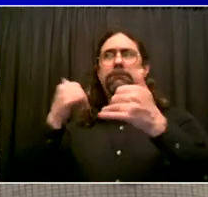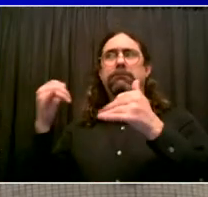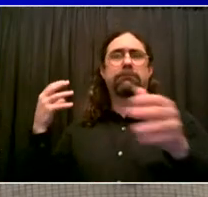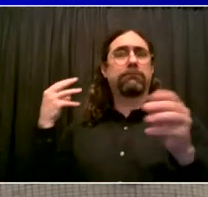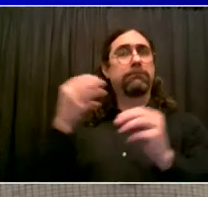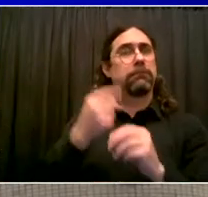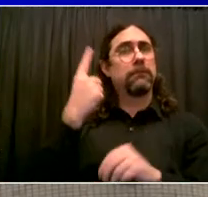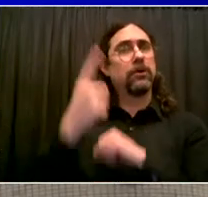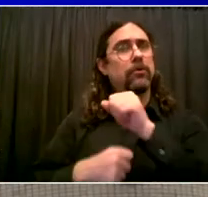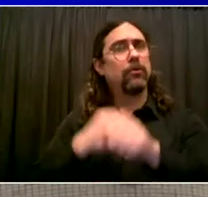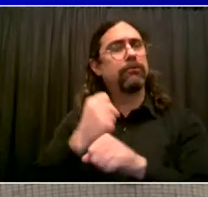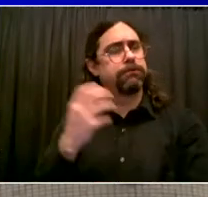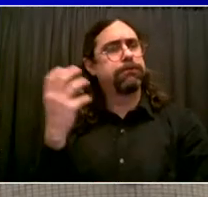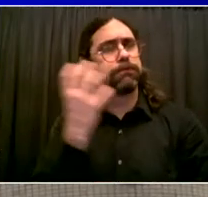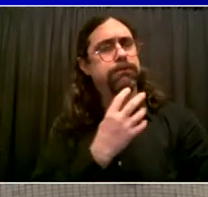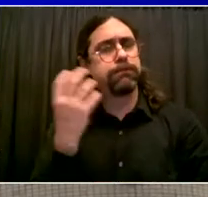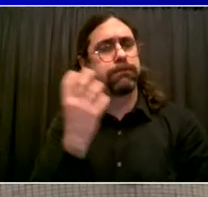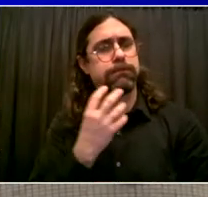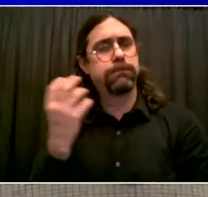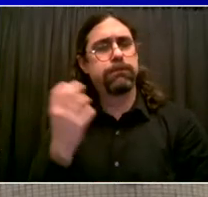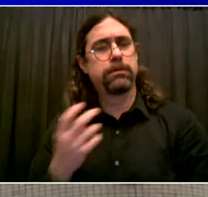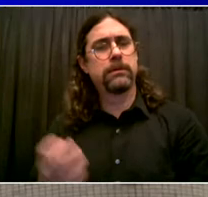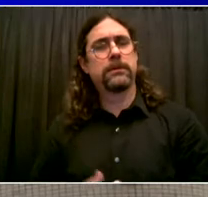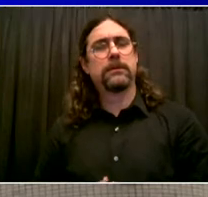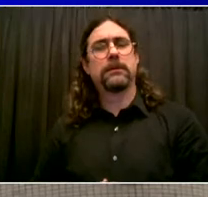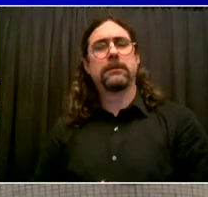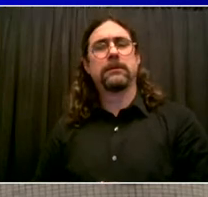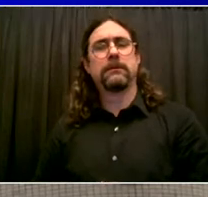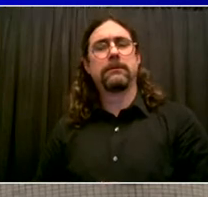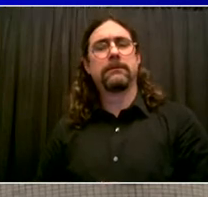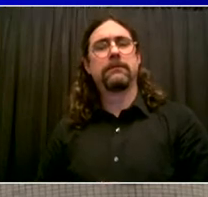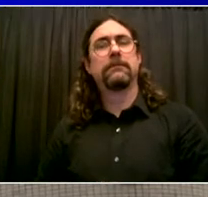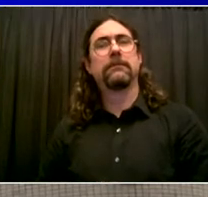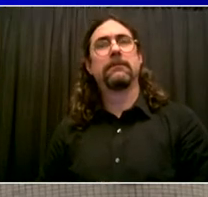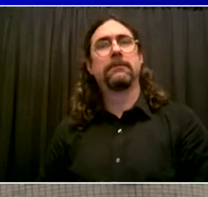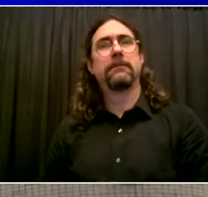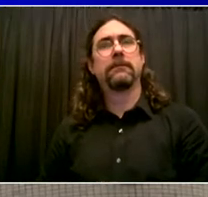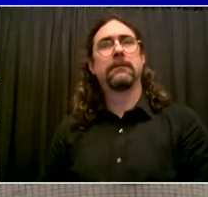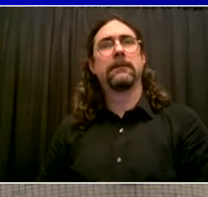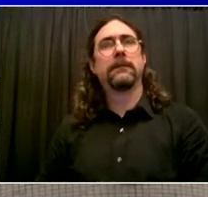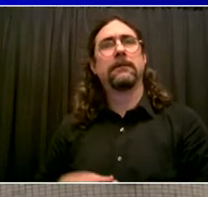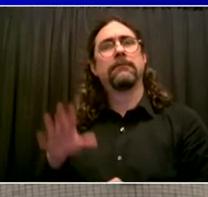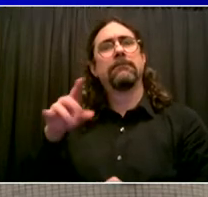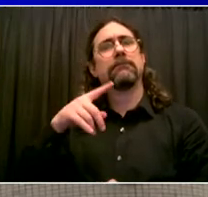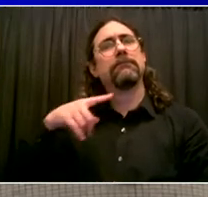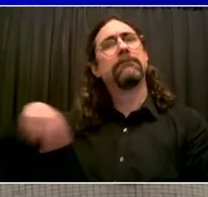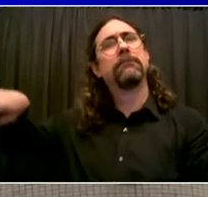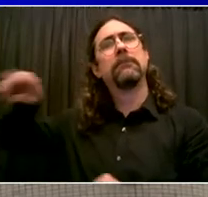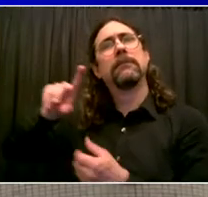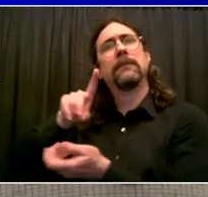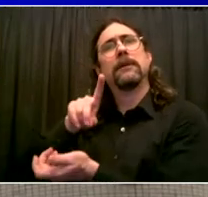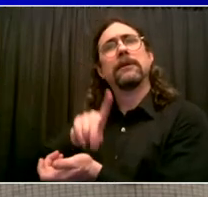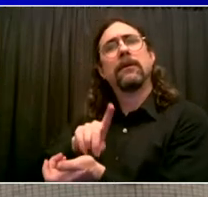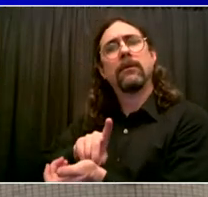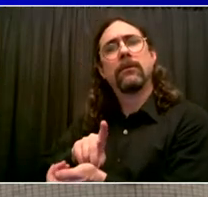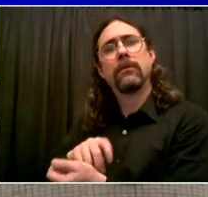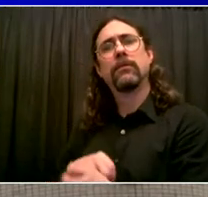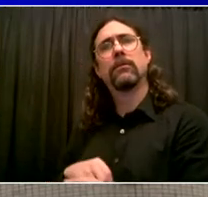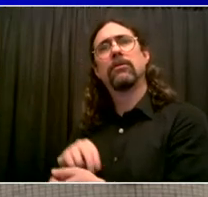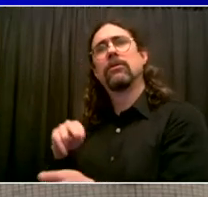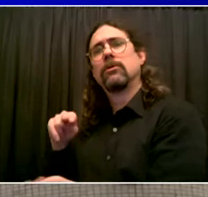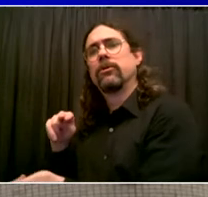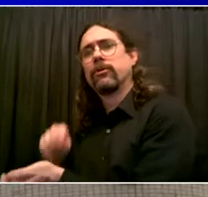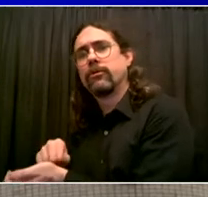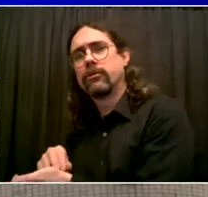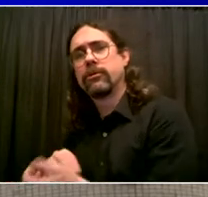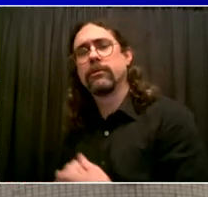the Health and Hospitals program. In turn, these organizations will work with our health and hospital providers to make sure